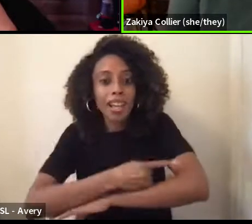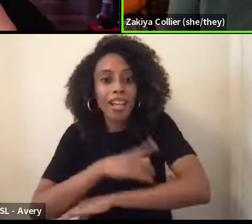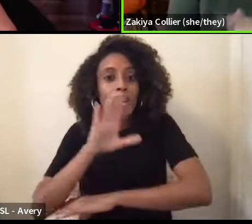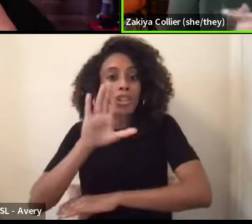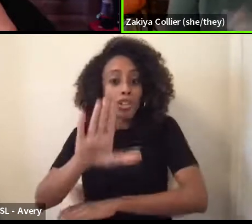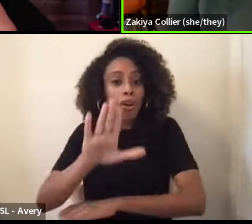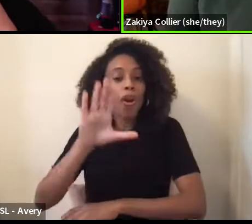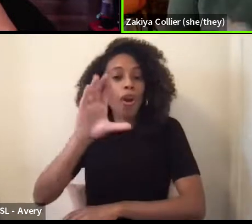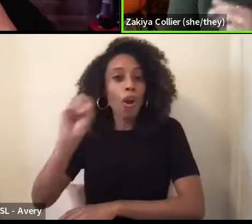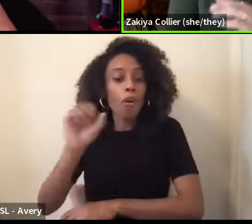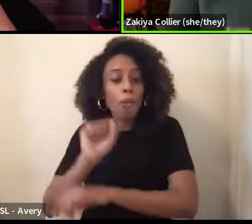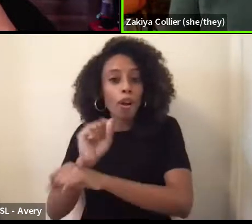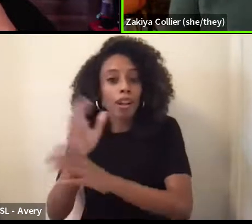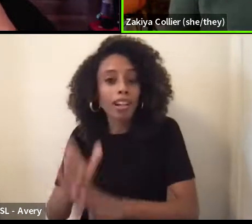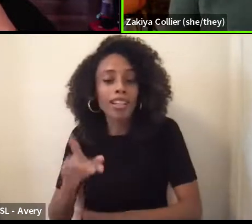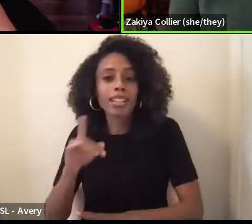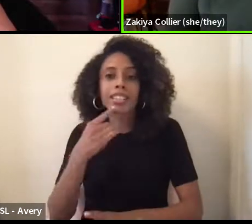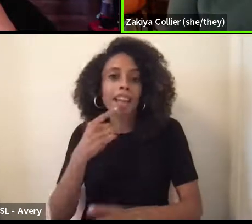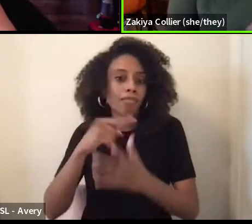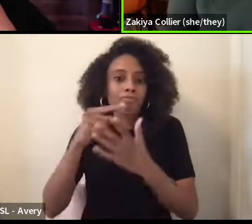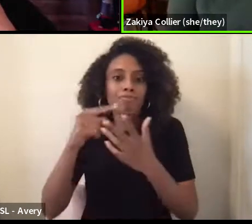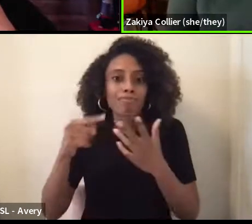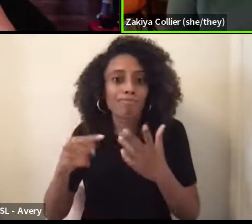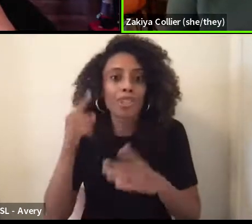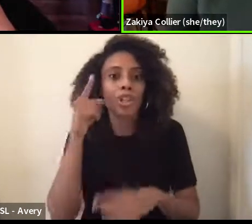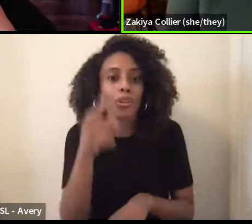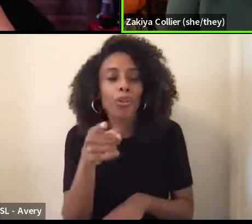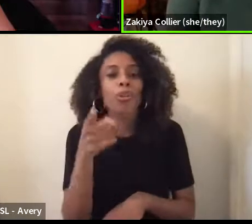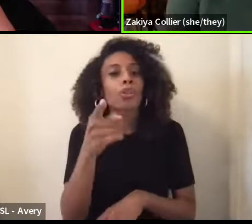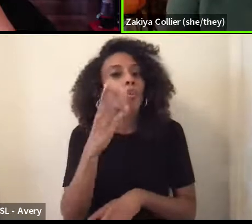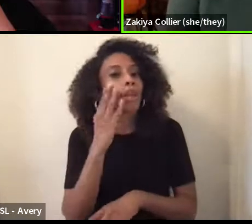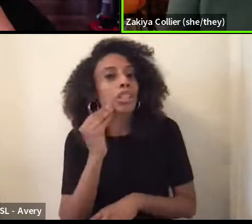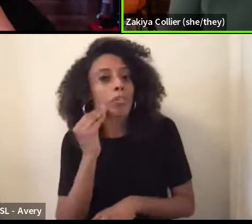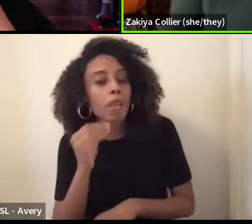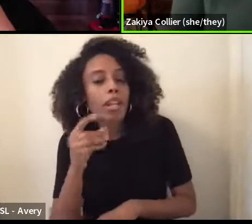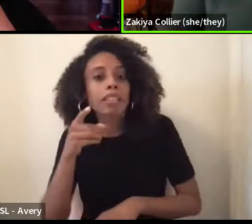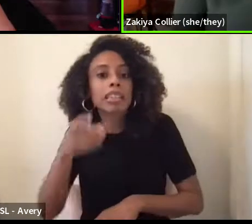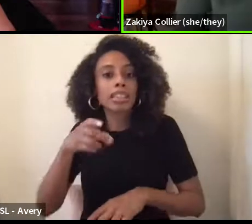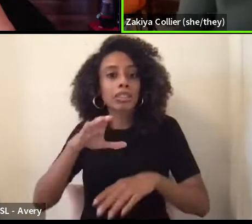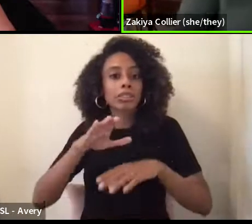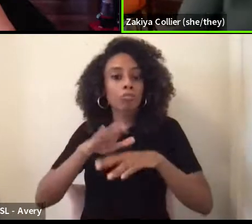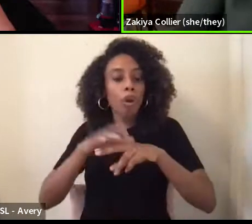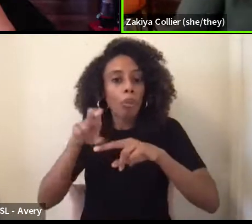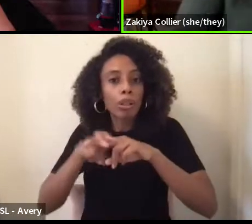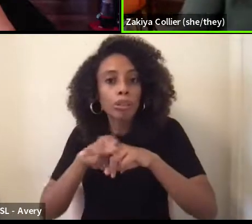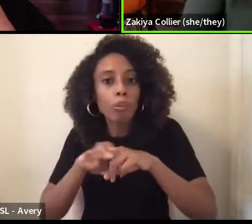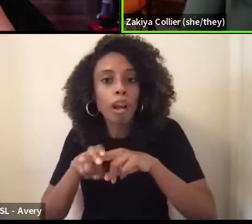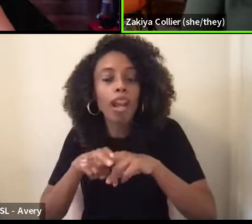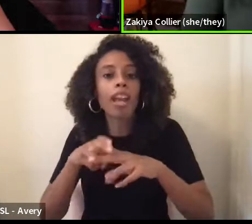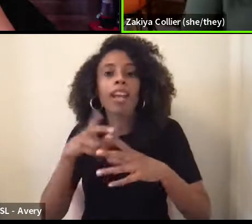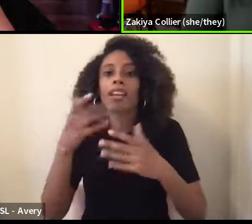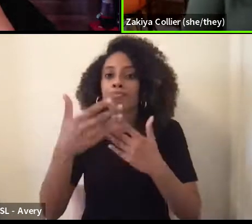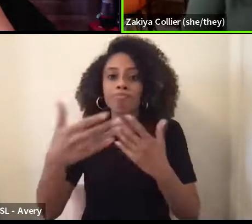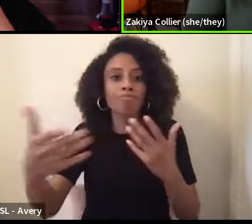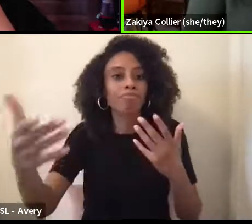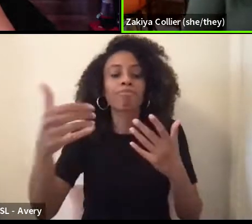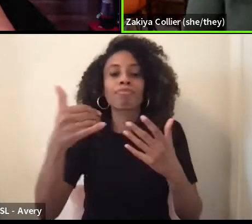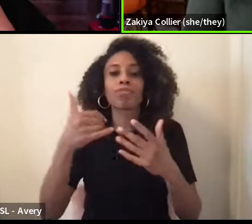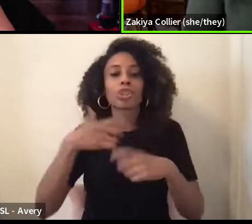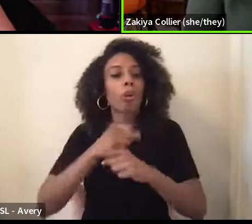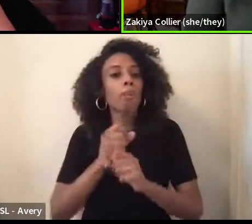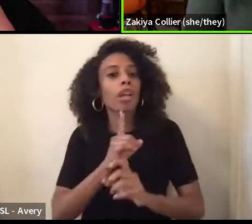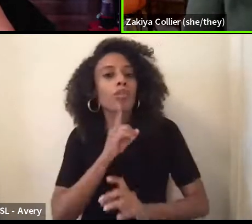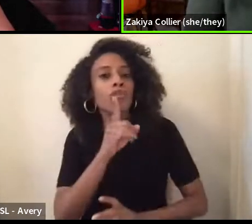X, Y, Z to you, you know, like you experienced this on the train or so on and so forth, but like making sure